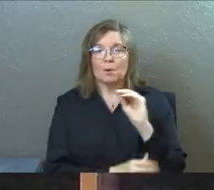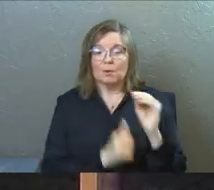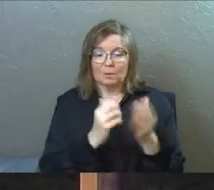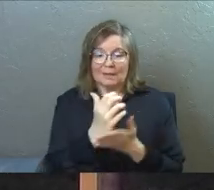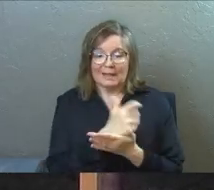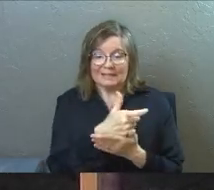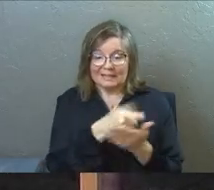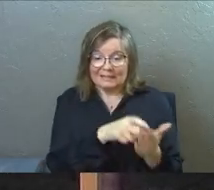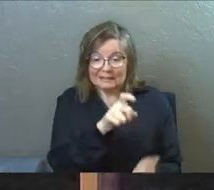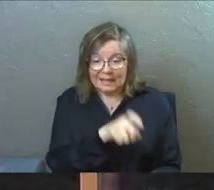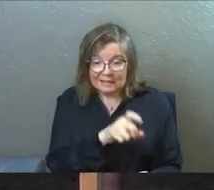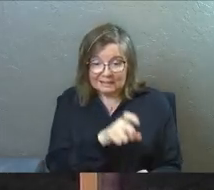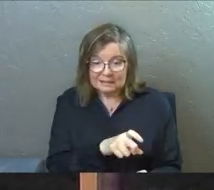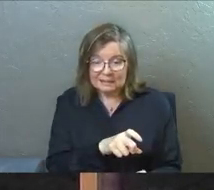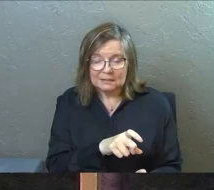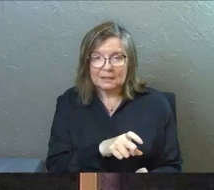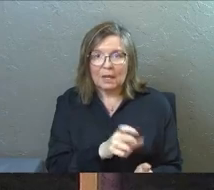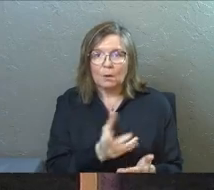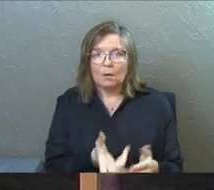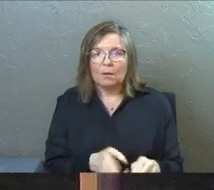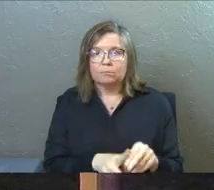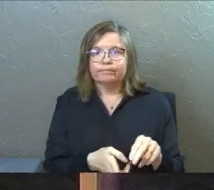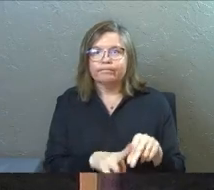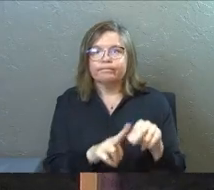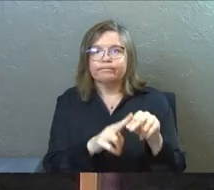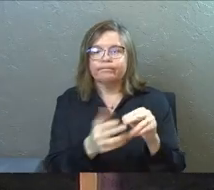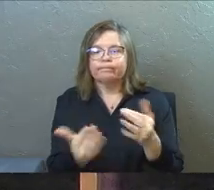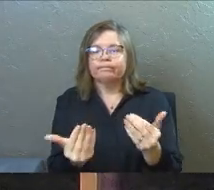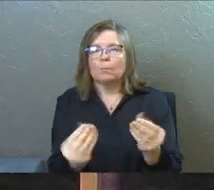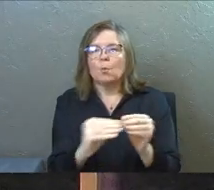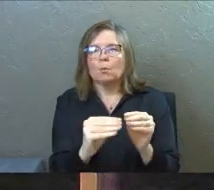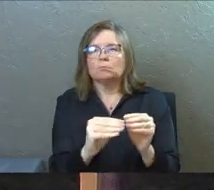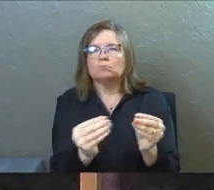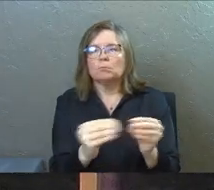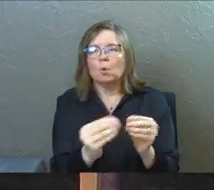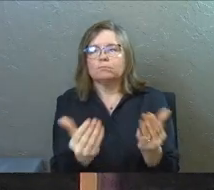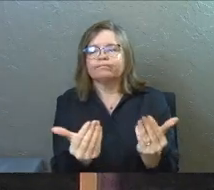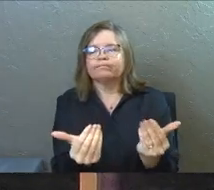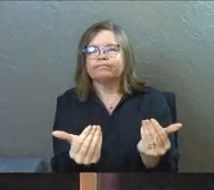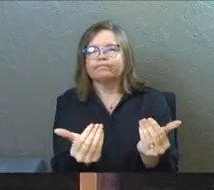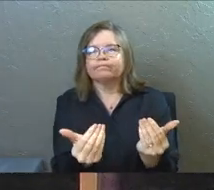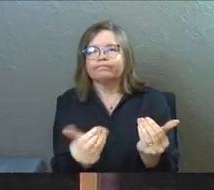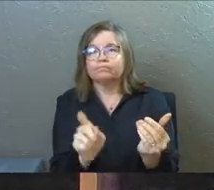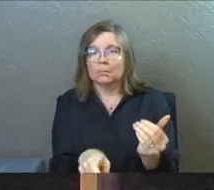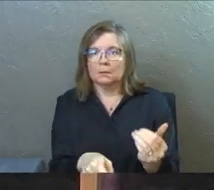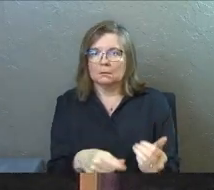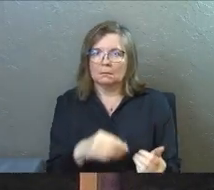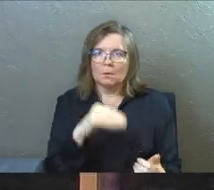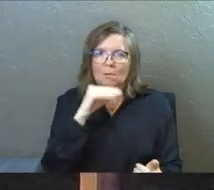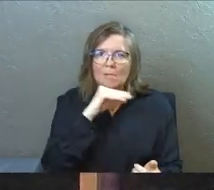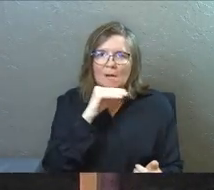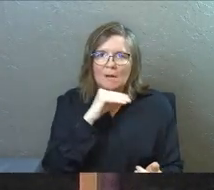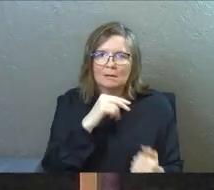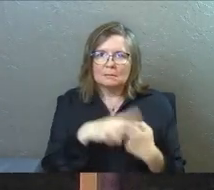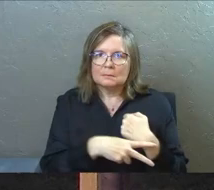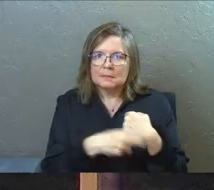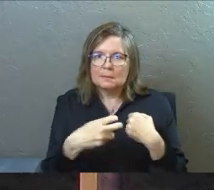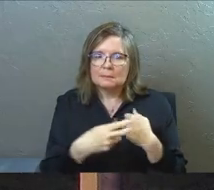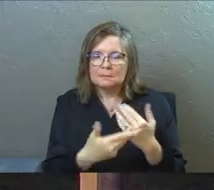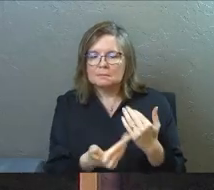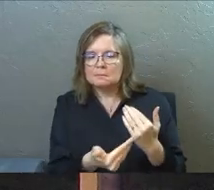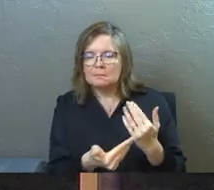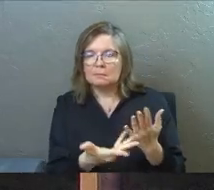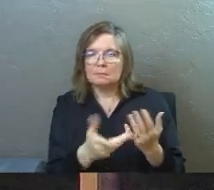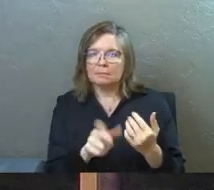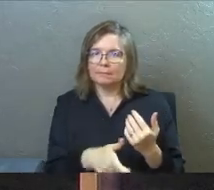collecting the taxes necessary. They were embellishing the numbers. It was extortion. It was lying. It was stealing.